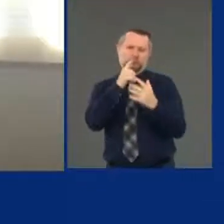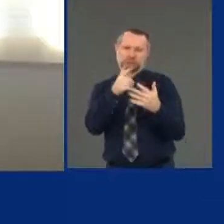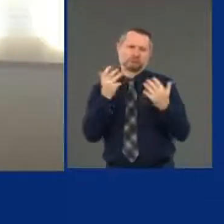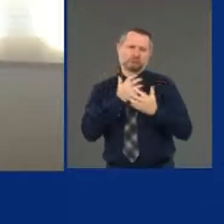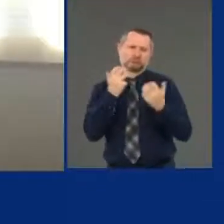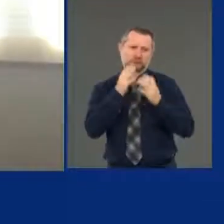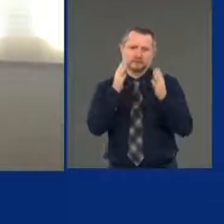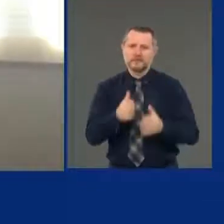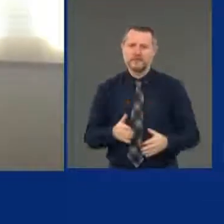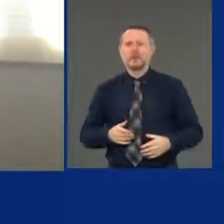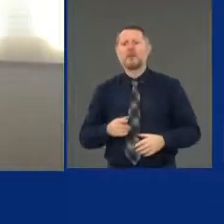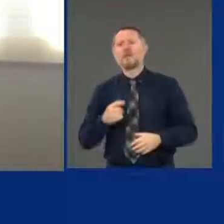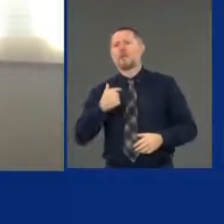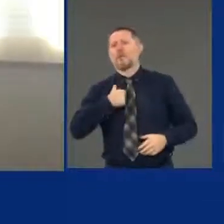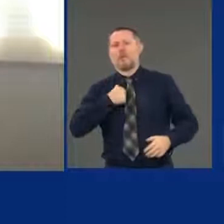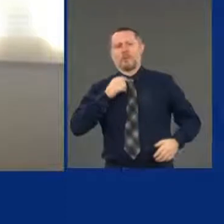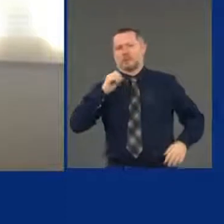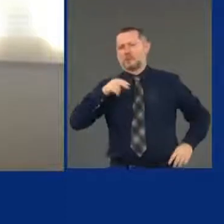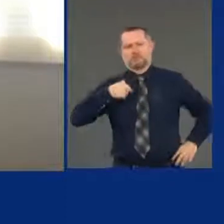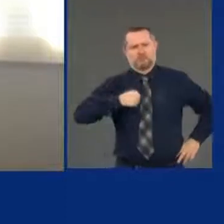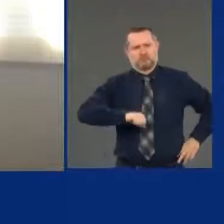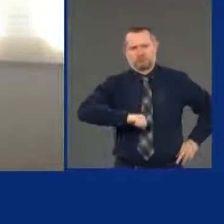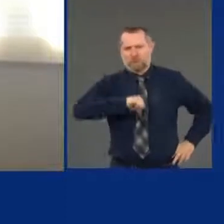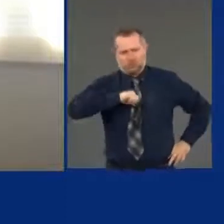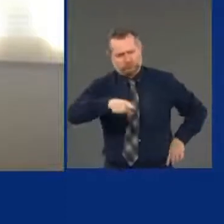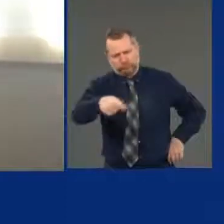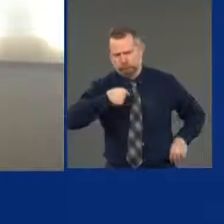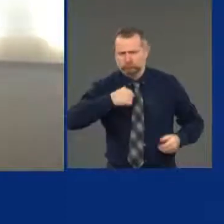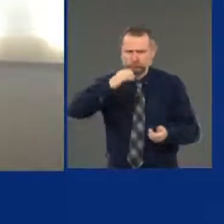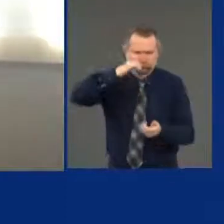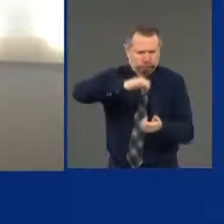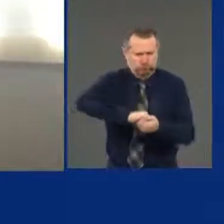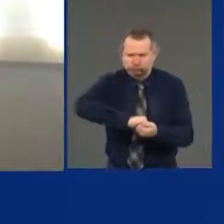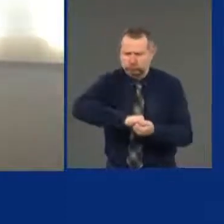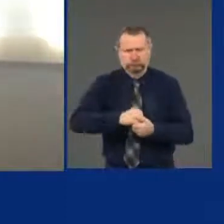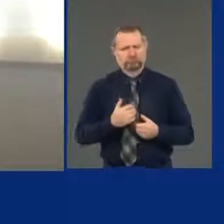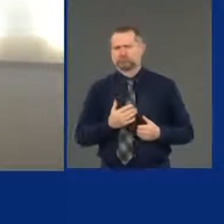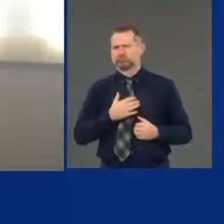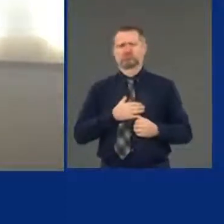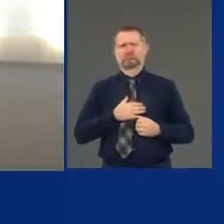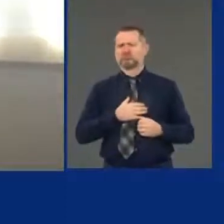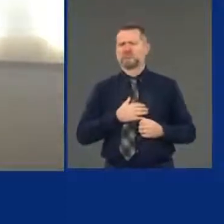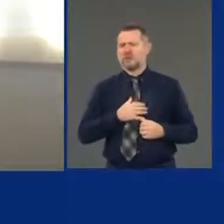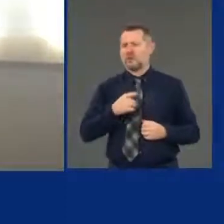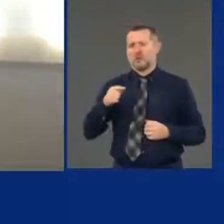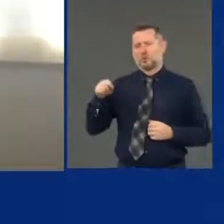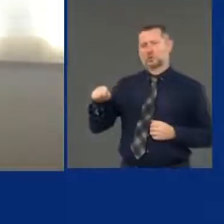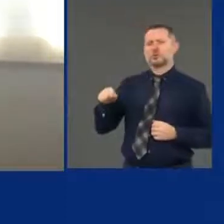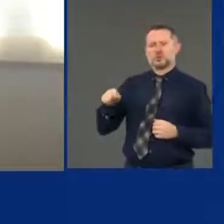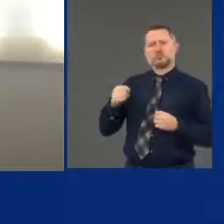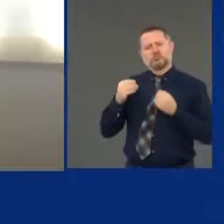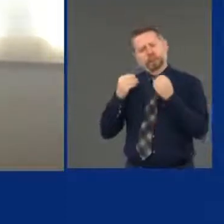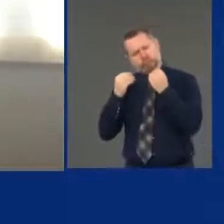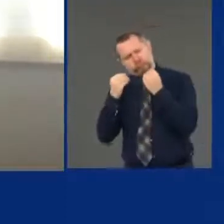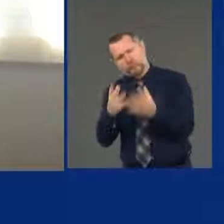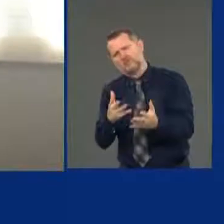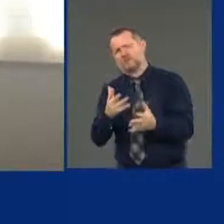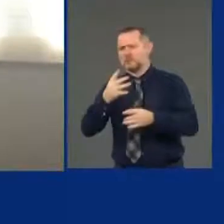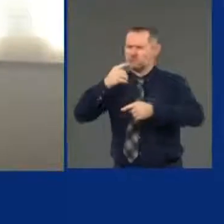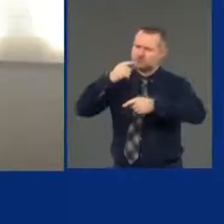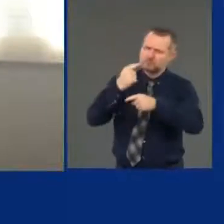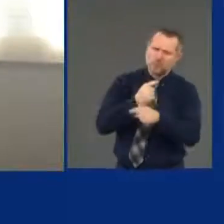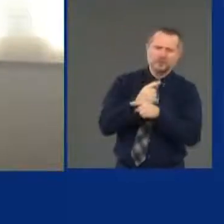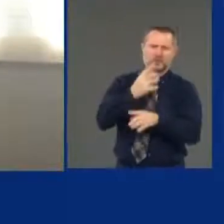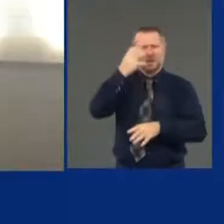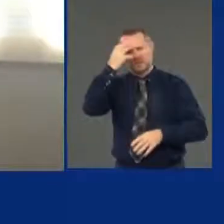We're proud to be in partnership with you. You've been a time capsule of reason that we need in this time. it all affects the – with CORE, we're